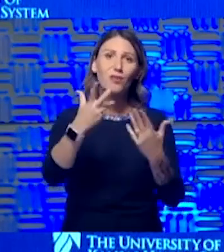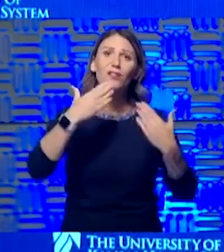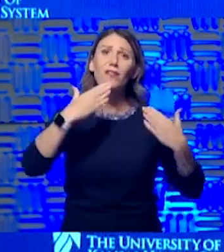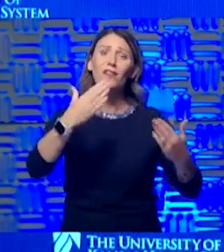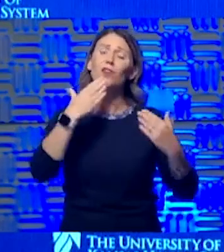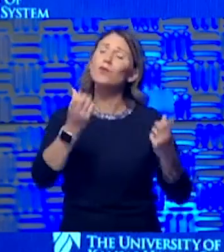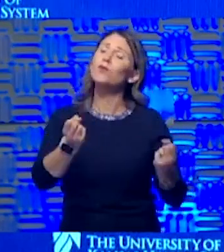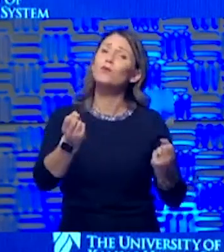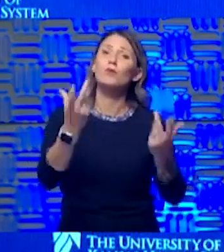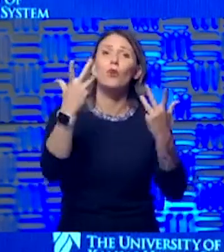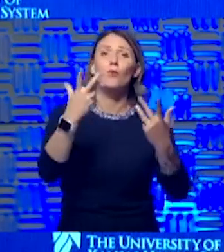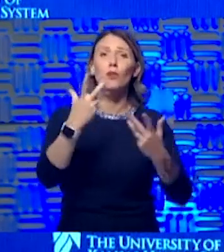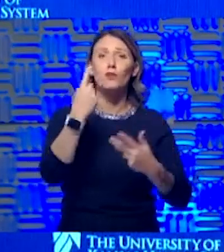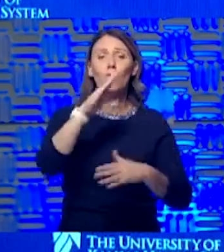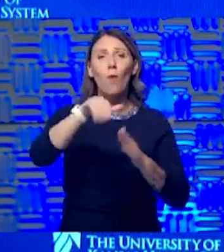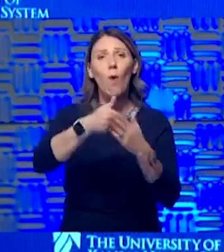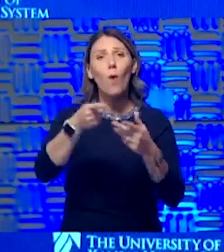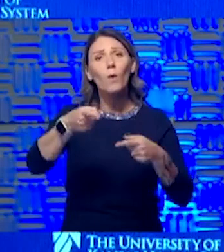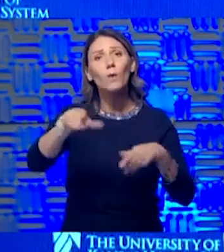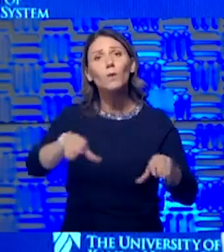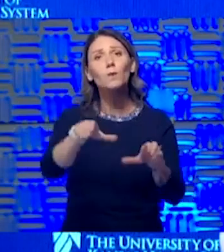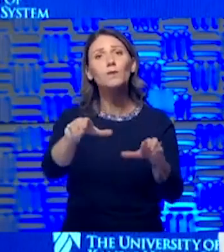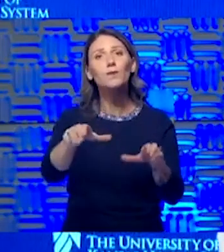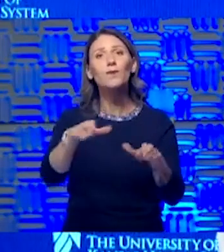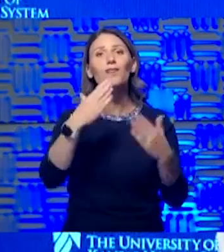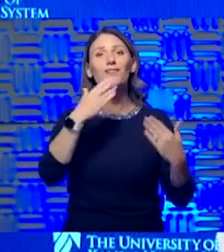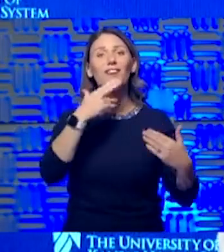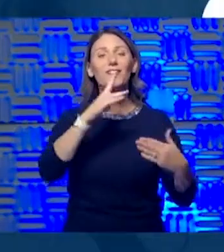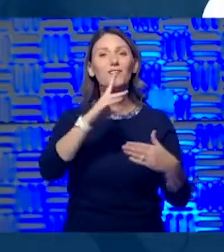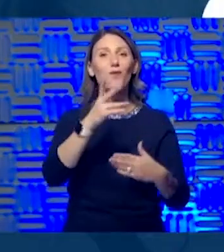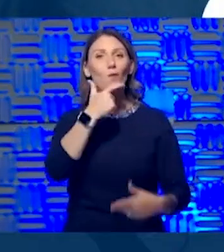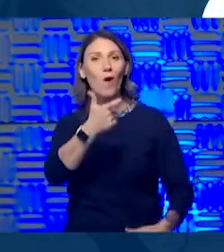much for all that you do. Thanks to all our listeners. We'll see you tomorrow.